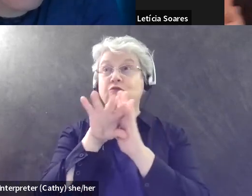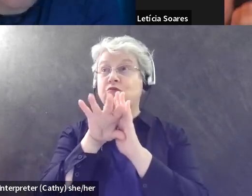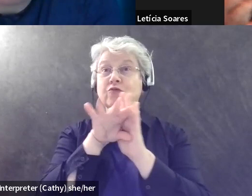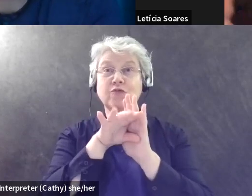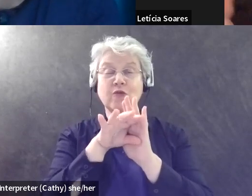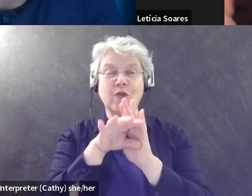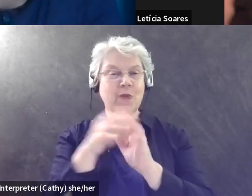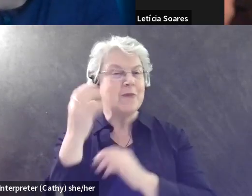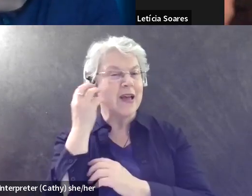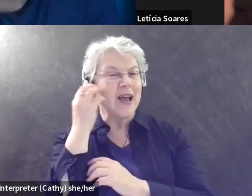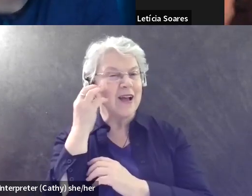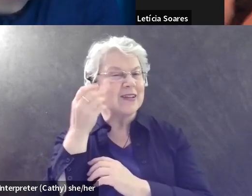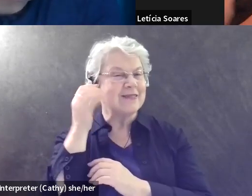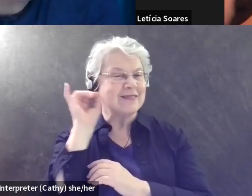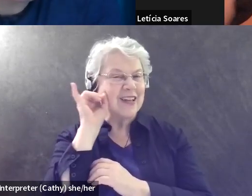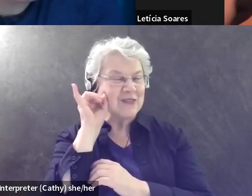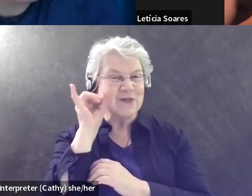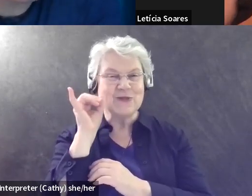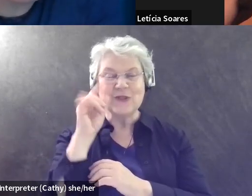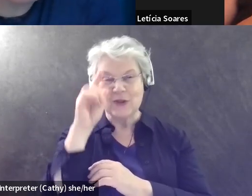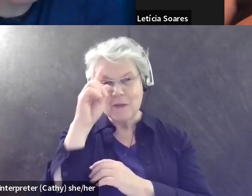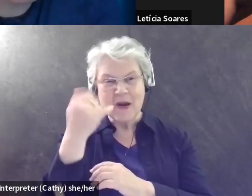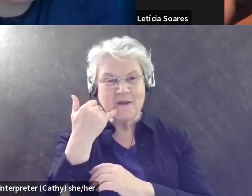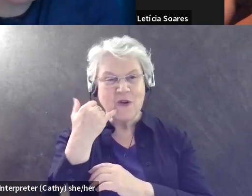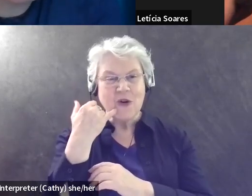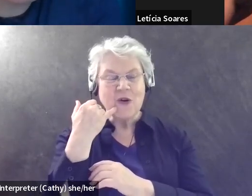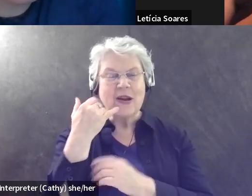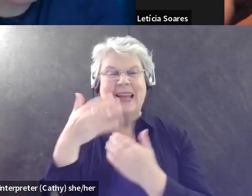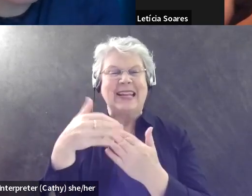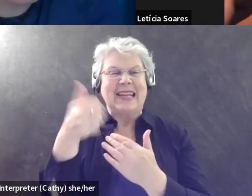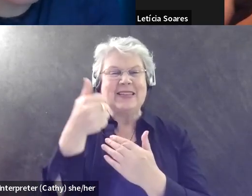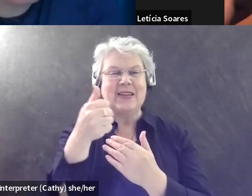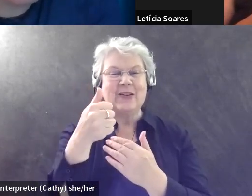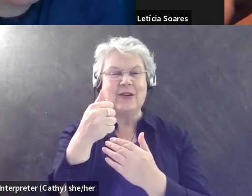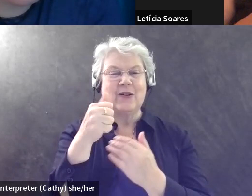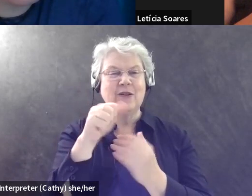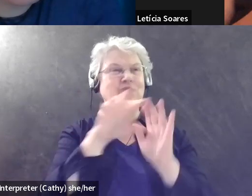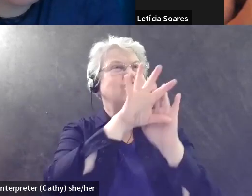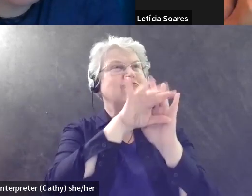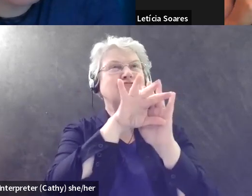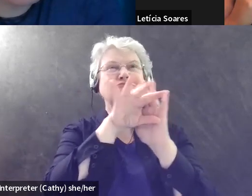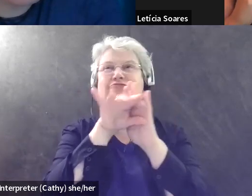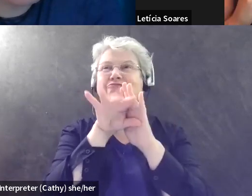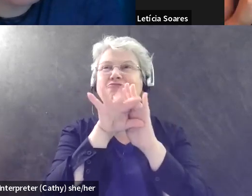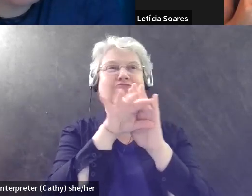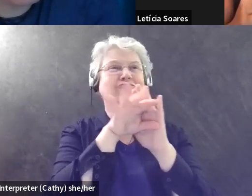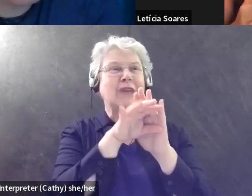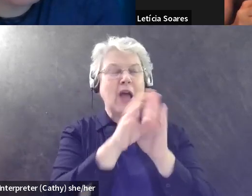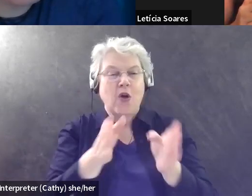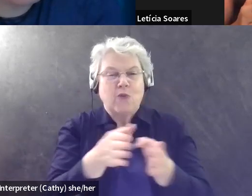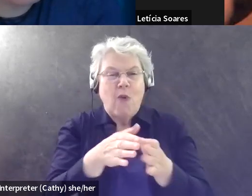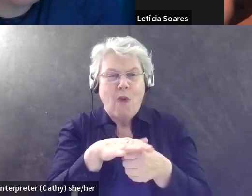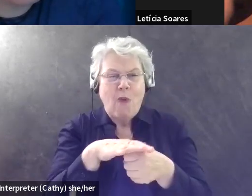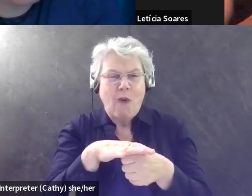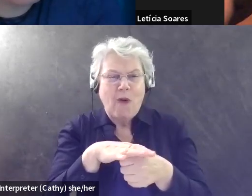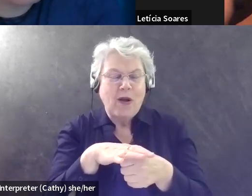it's nice. You know, it's easier than binoculars. Um, so it's, I, I just reached